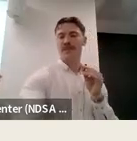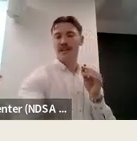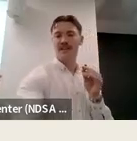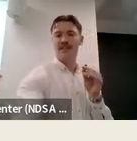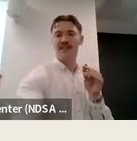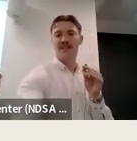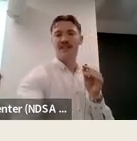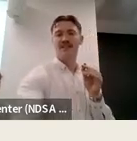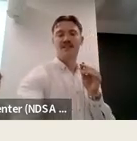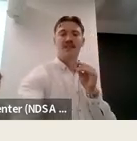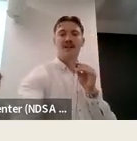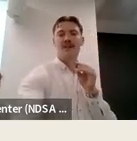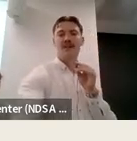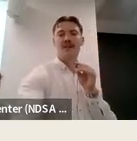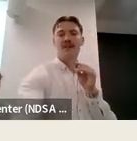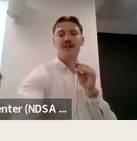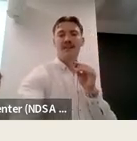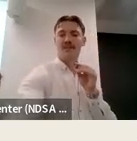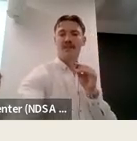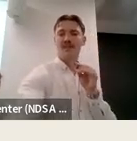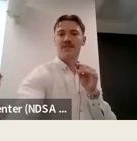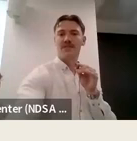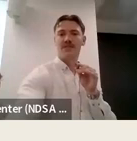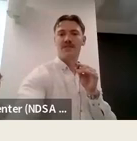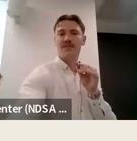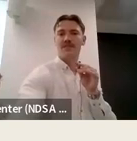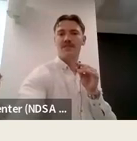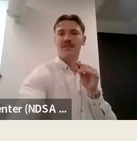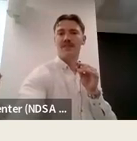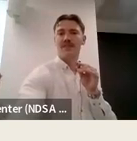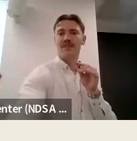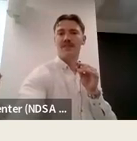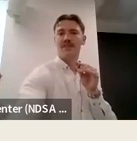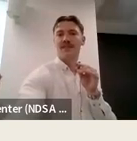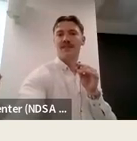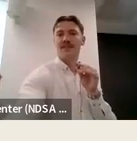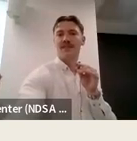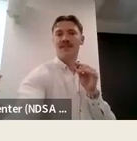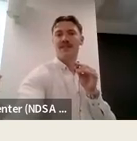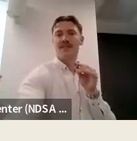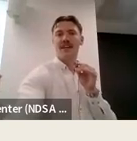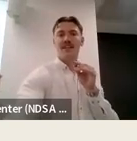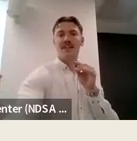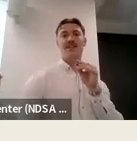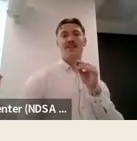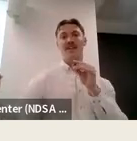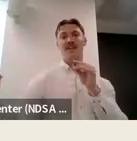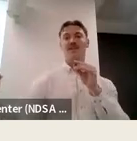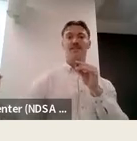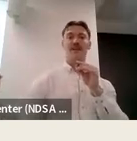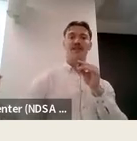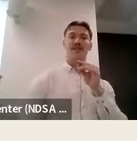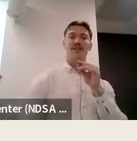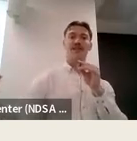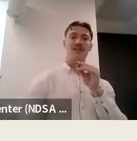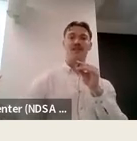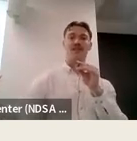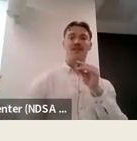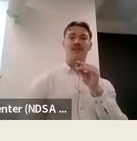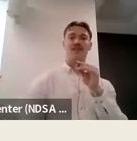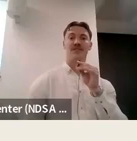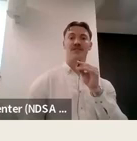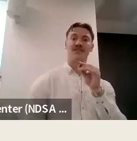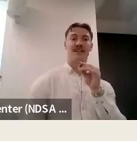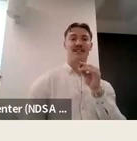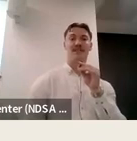working groups and you can see the are right there an image of students working at the regional level you've got pacref